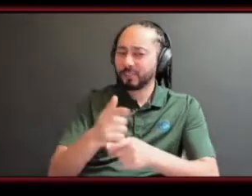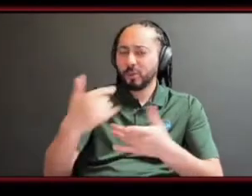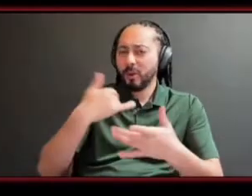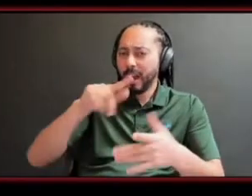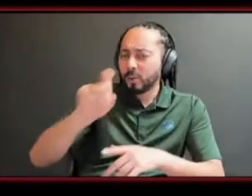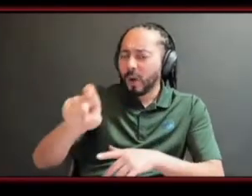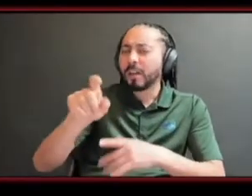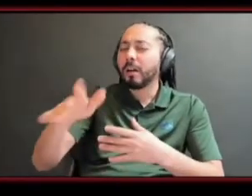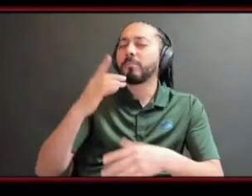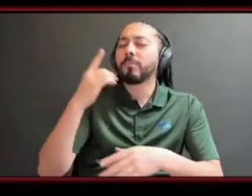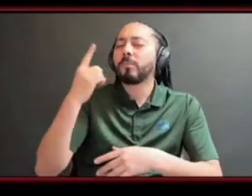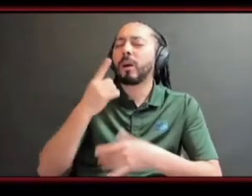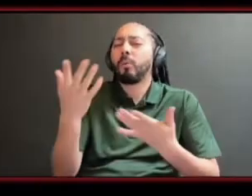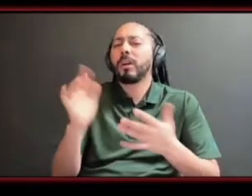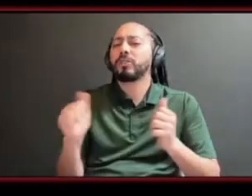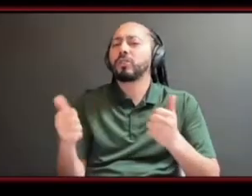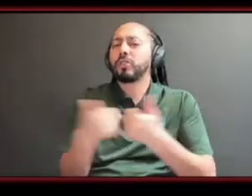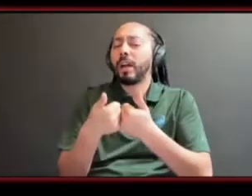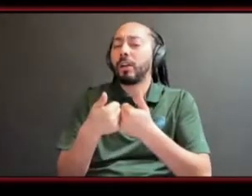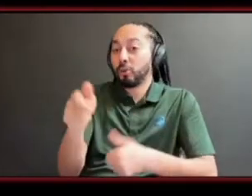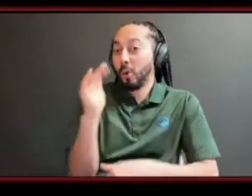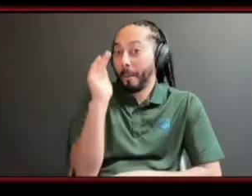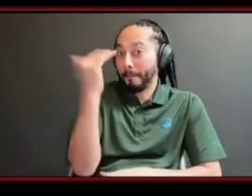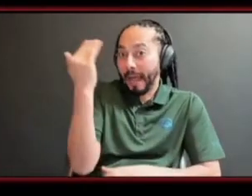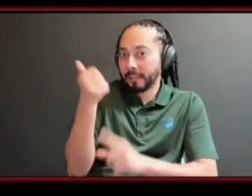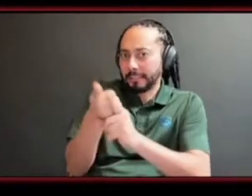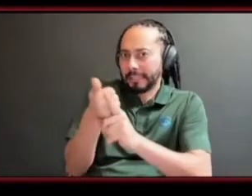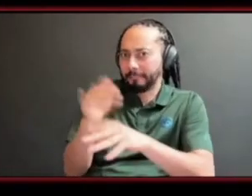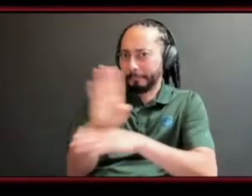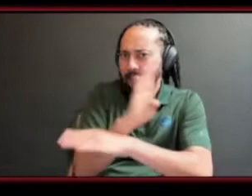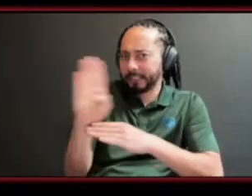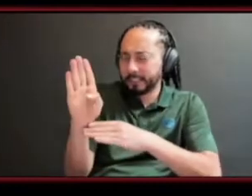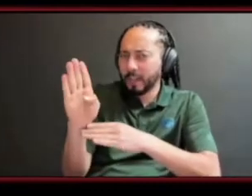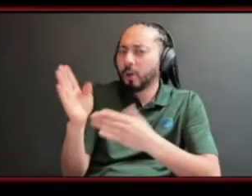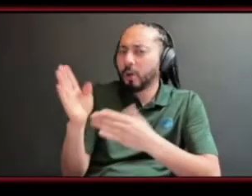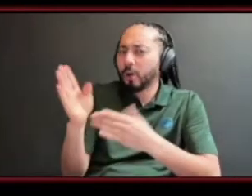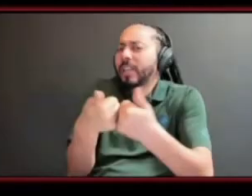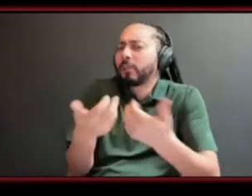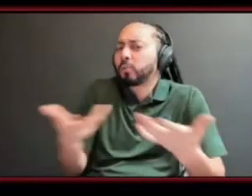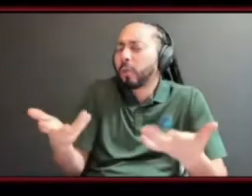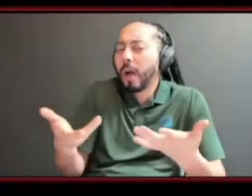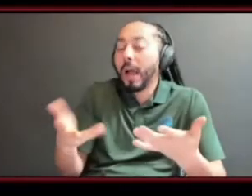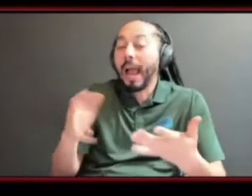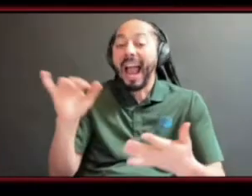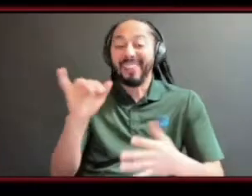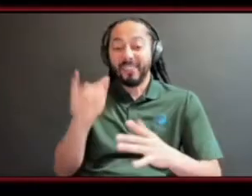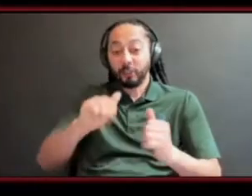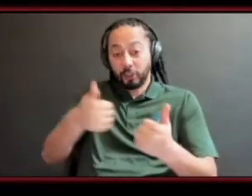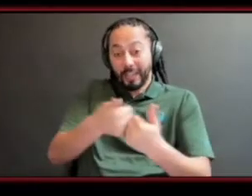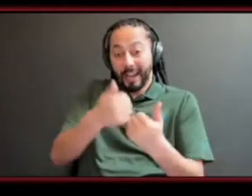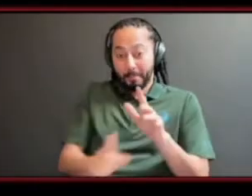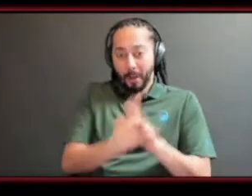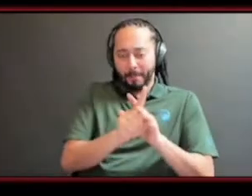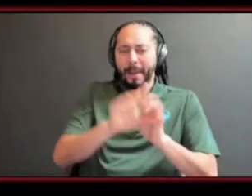challenges that you face being a black entrepreneur and what kind of things do you do to overcome these challenges